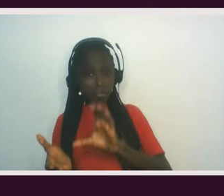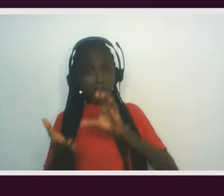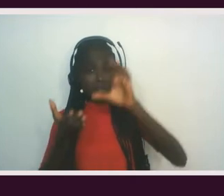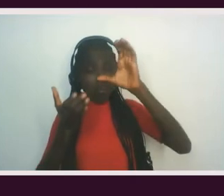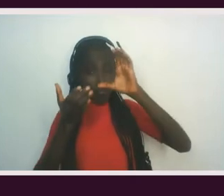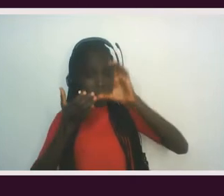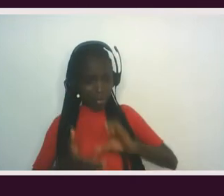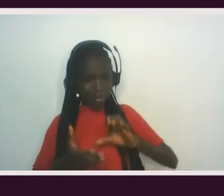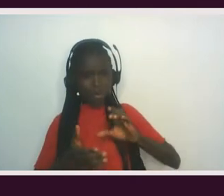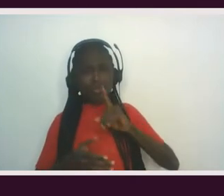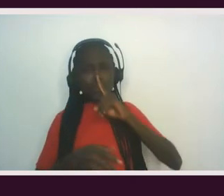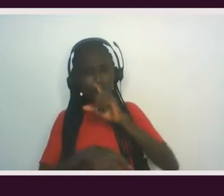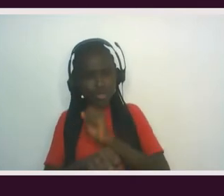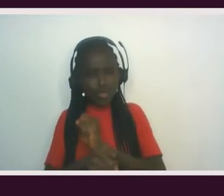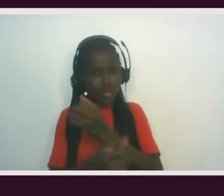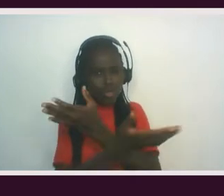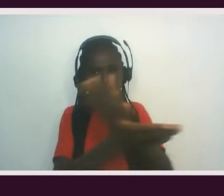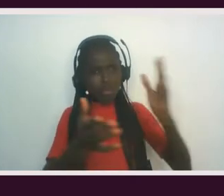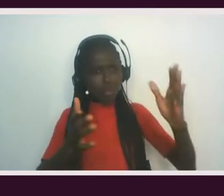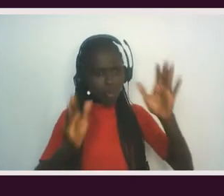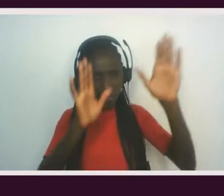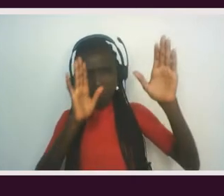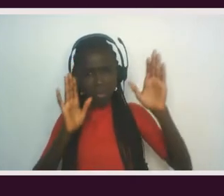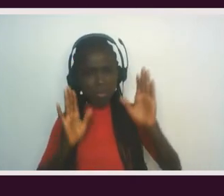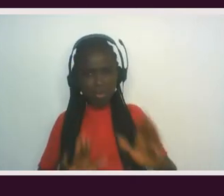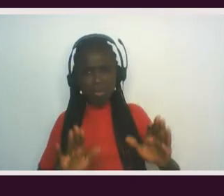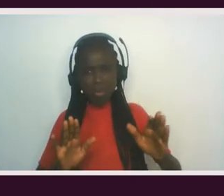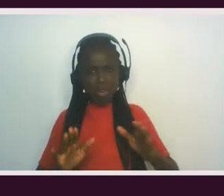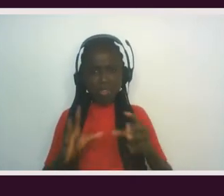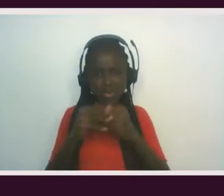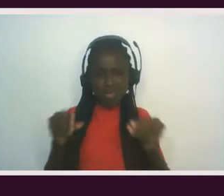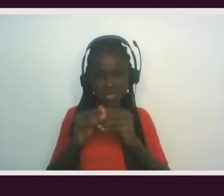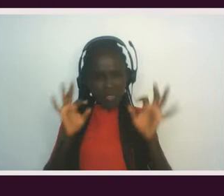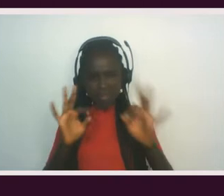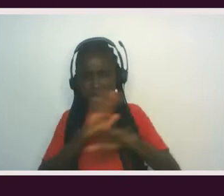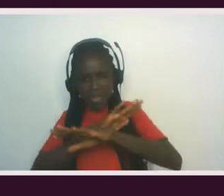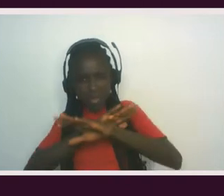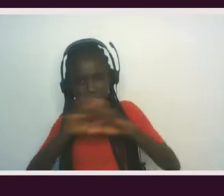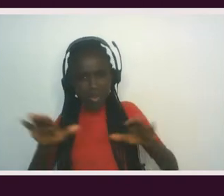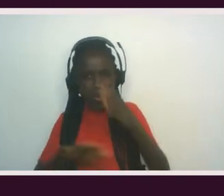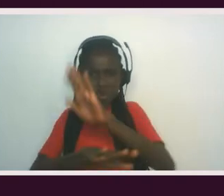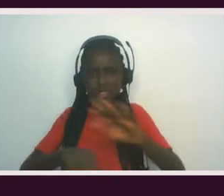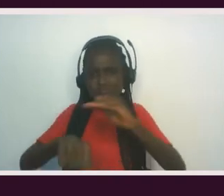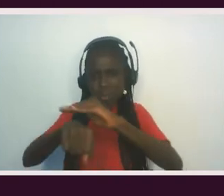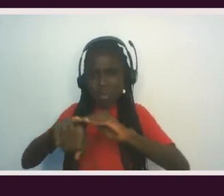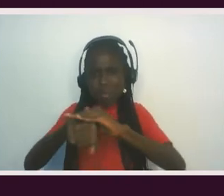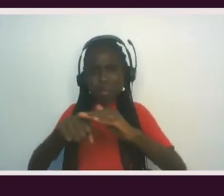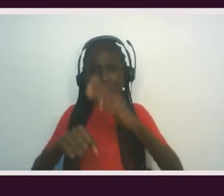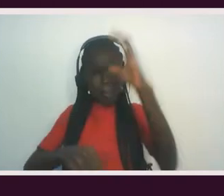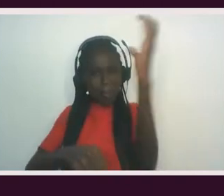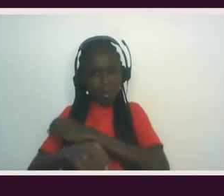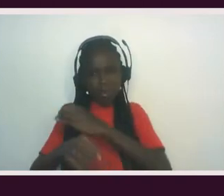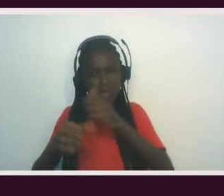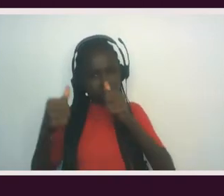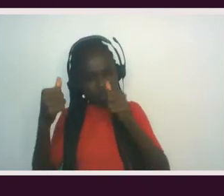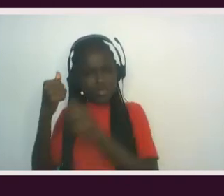internalized that truly your people are savage and have no manners that they serve at the pleasure of white power. You'll